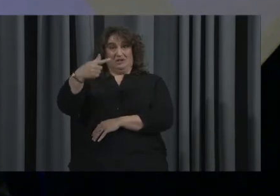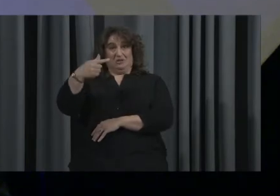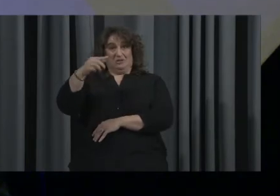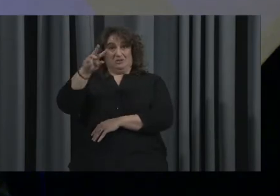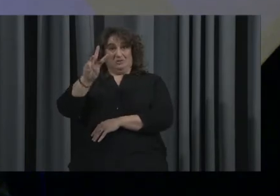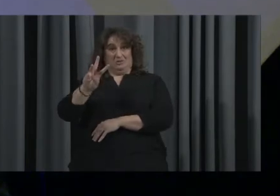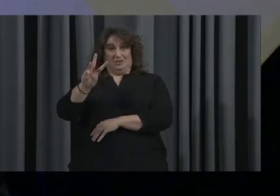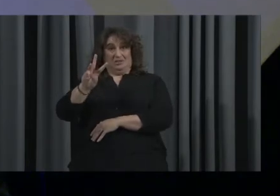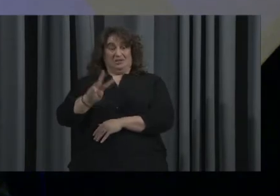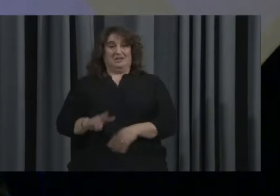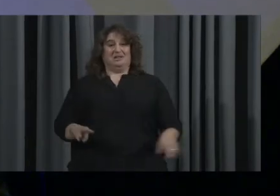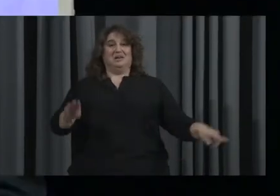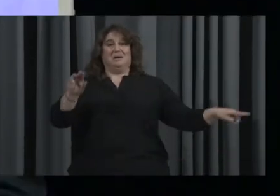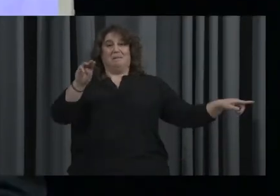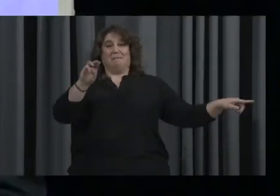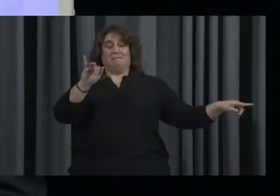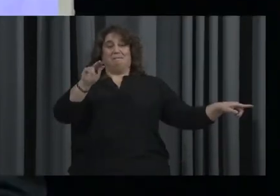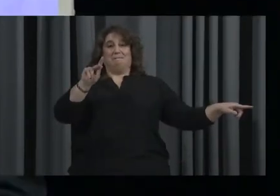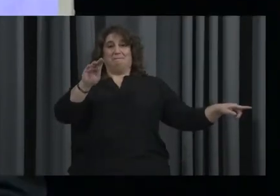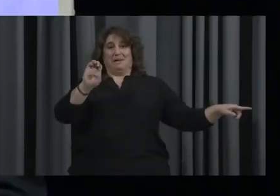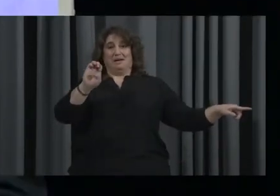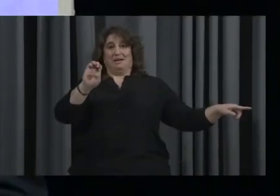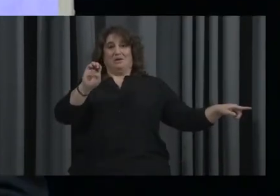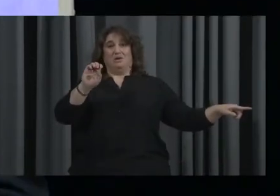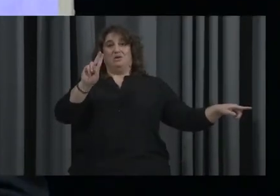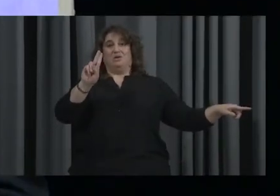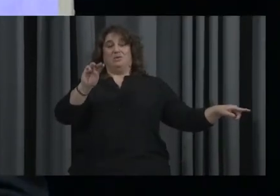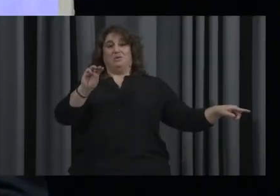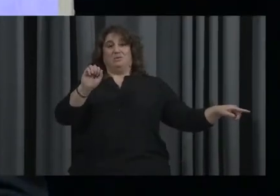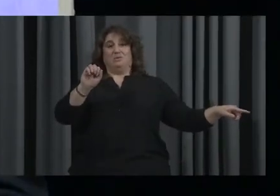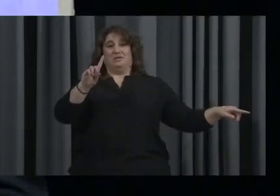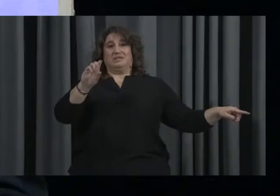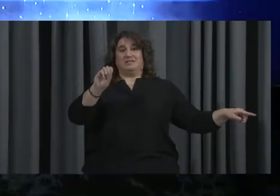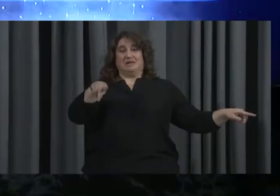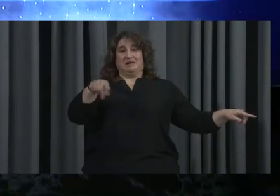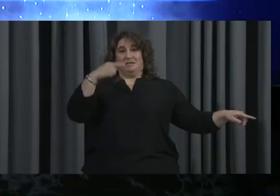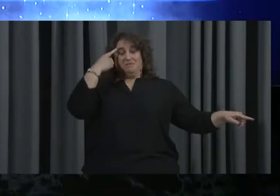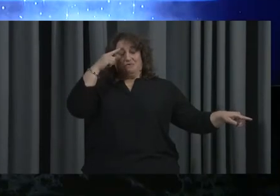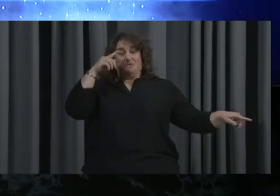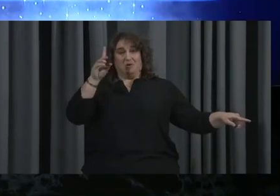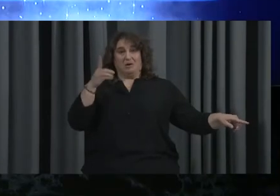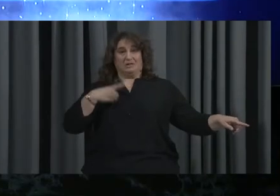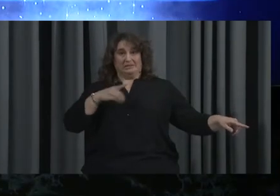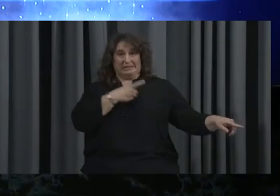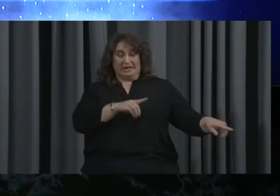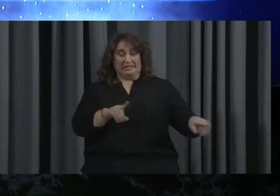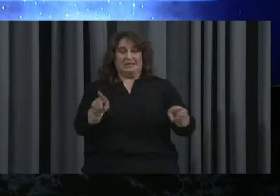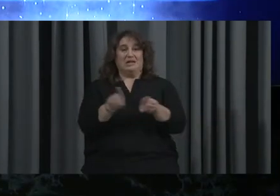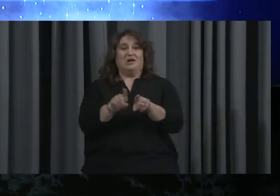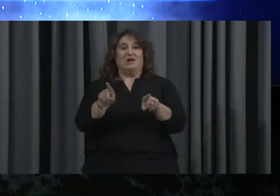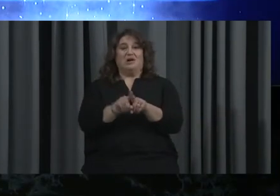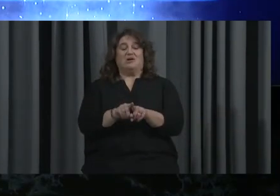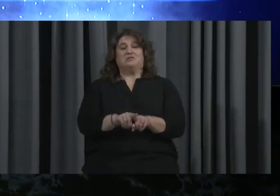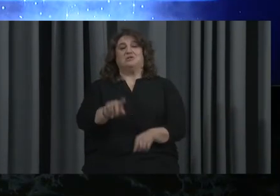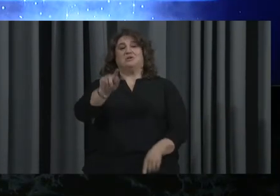Umadop of Dayton, and myself, Tamara Cantrell with Umadop of Dayton.